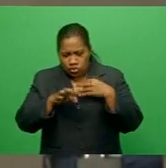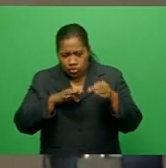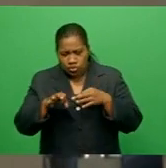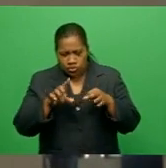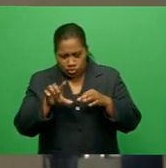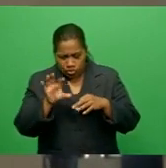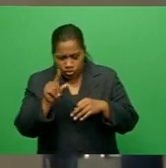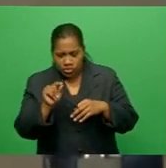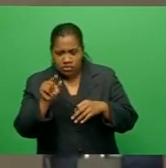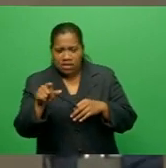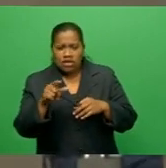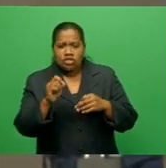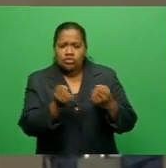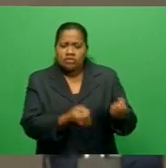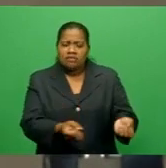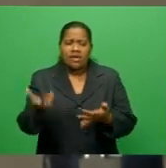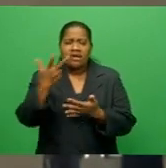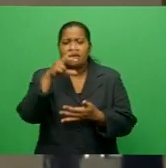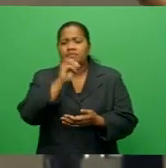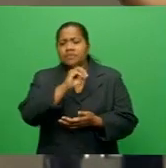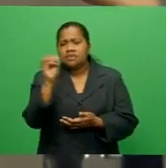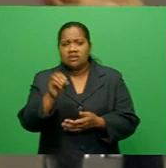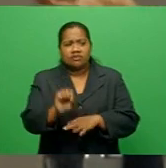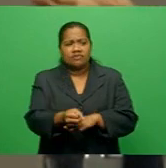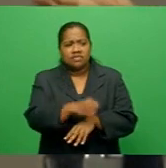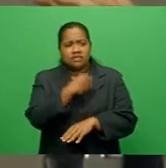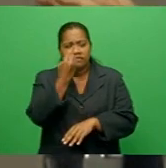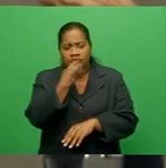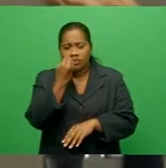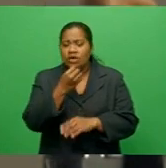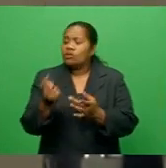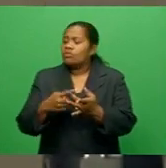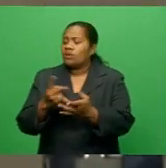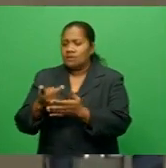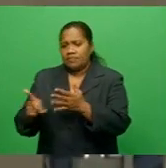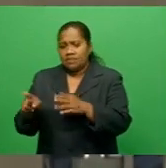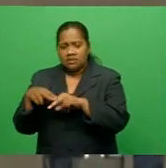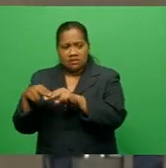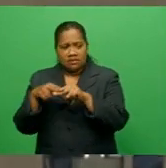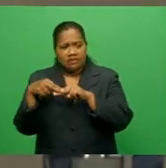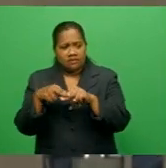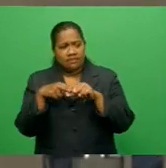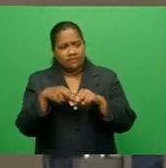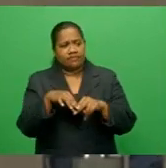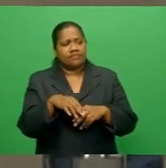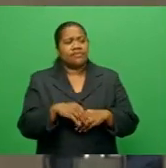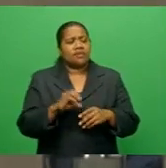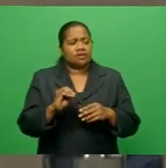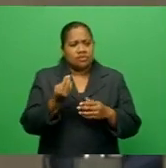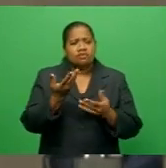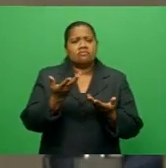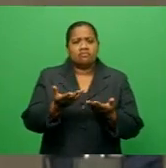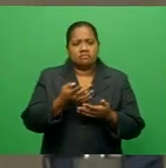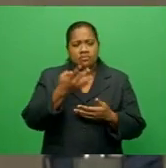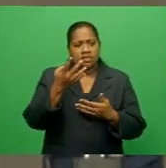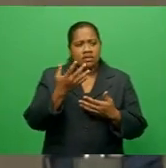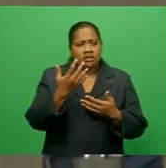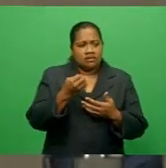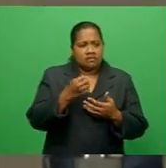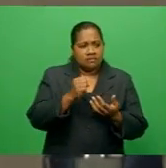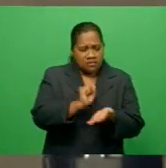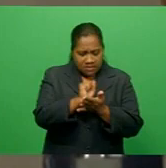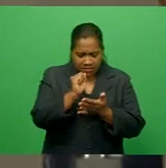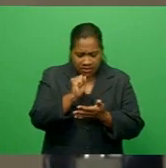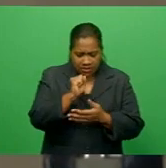80% of seafood to other parts of Fiji, also exporting seafood from here